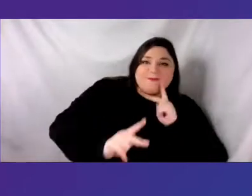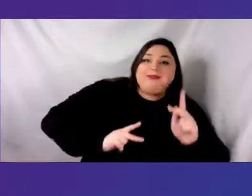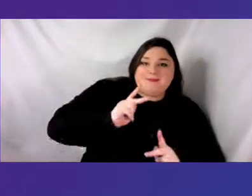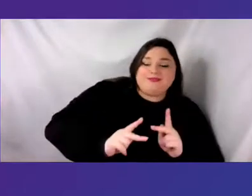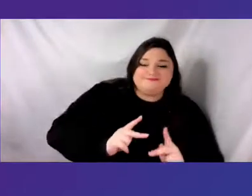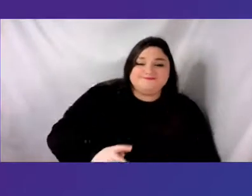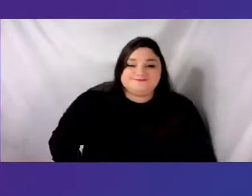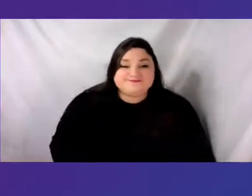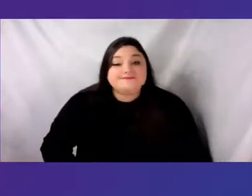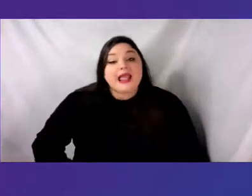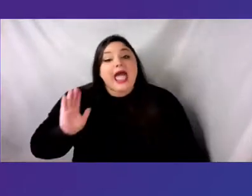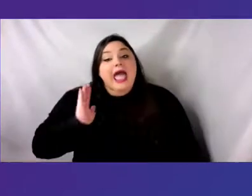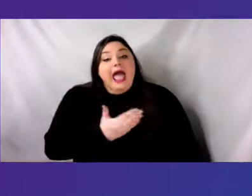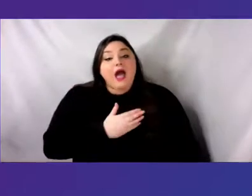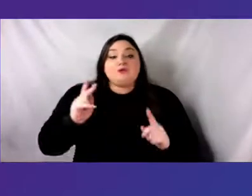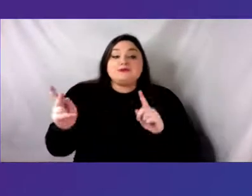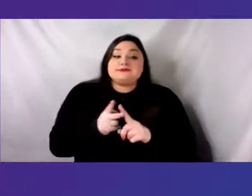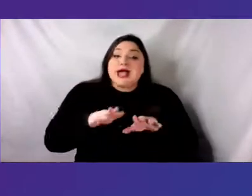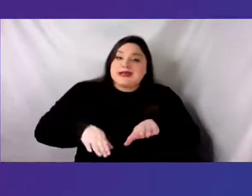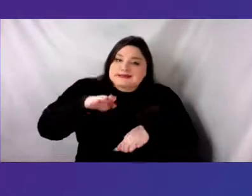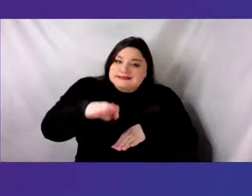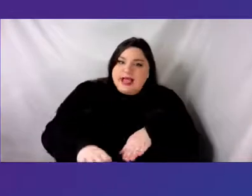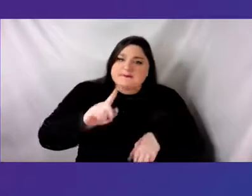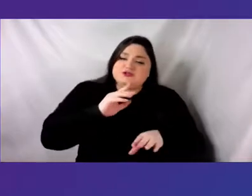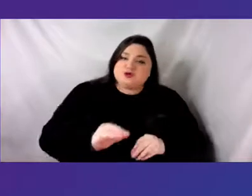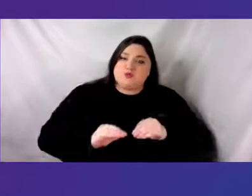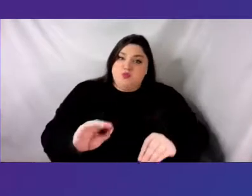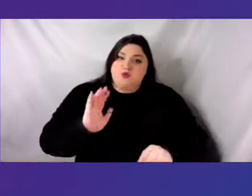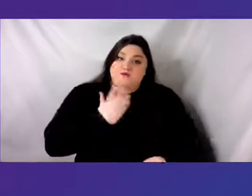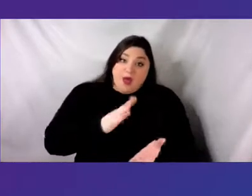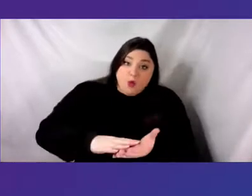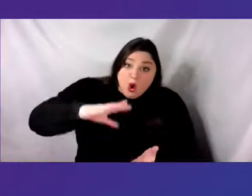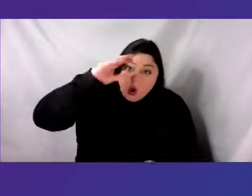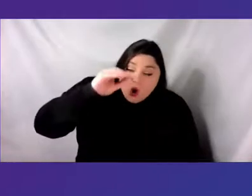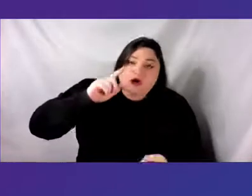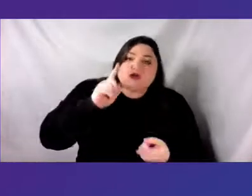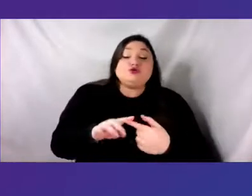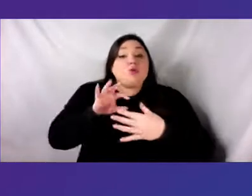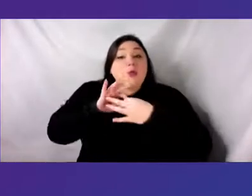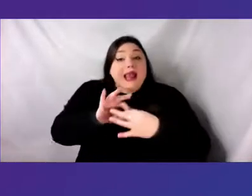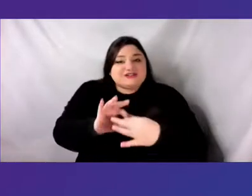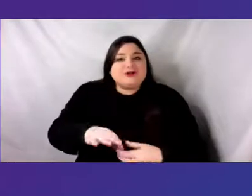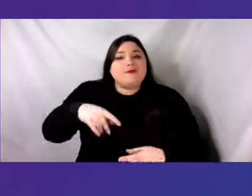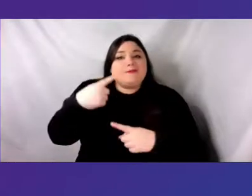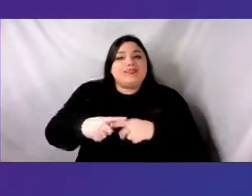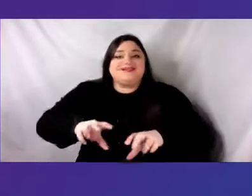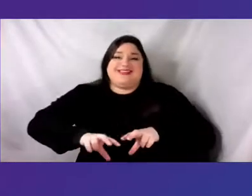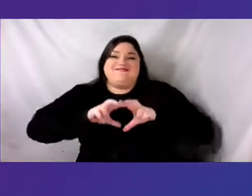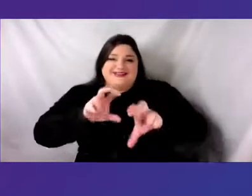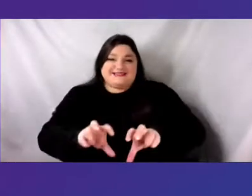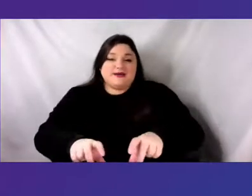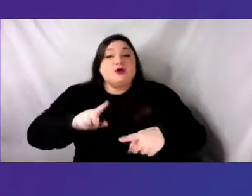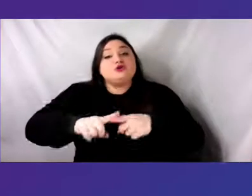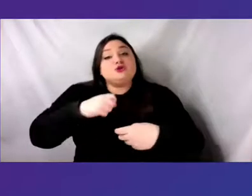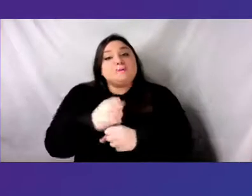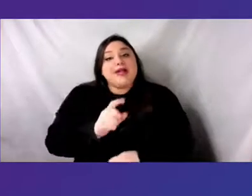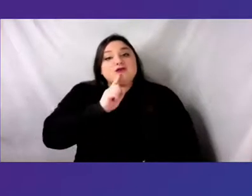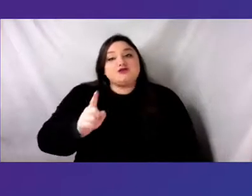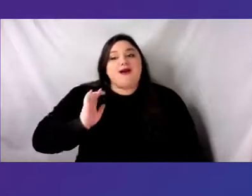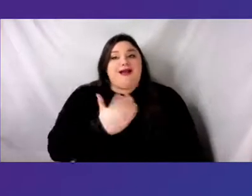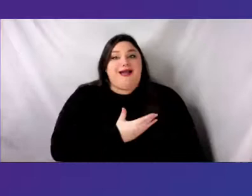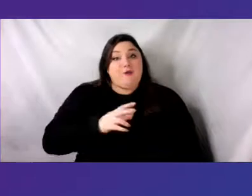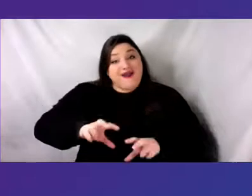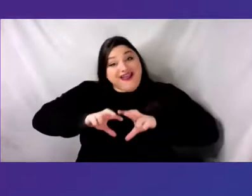is moving our learning into a practice of relationship and investment to ensure the direct and vested involvement of